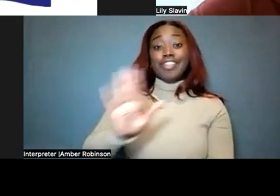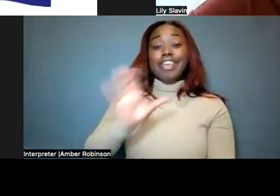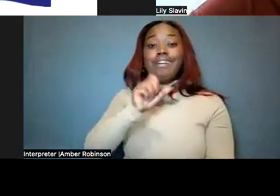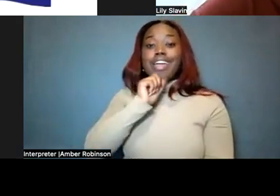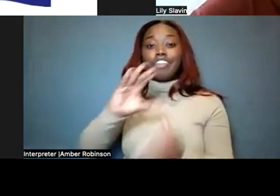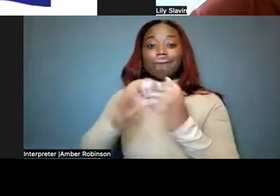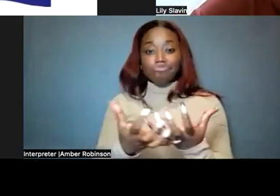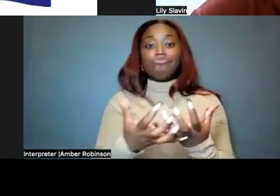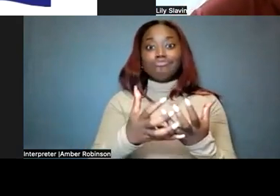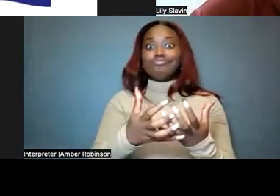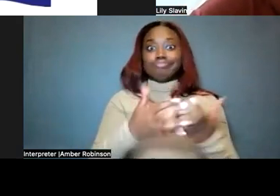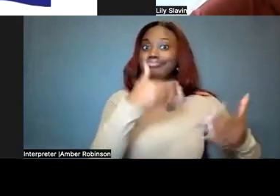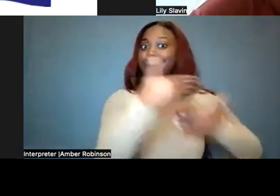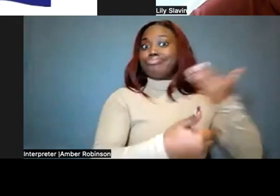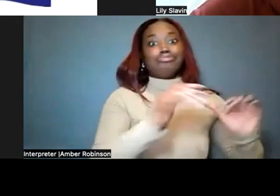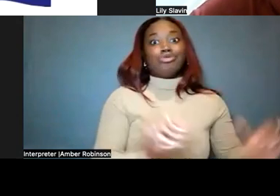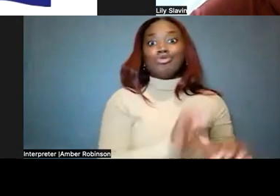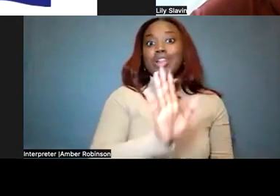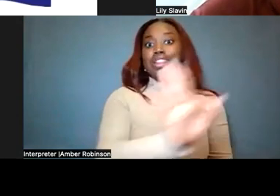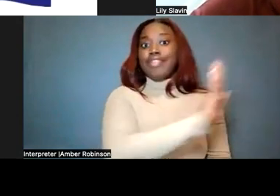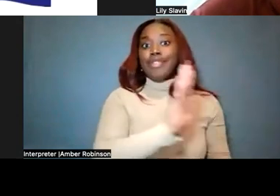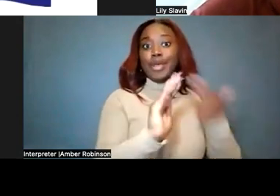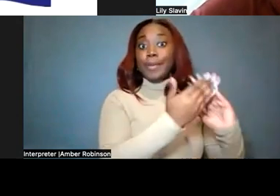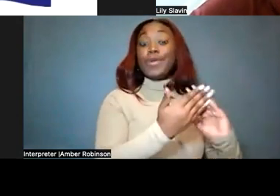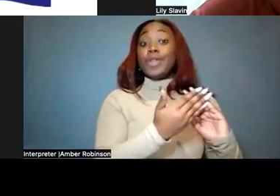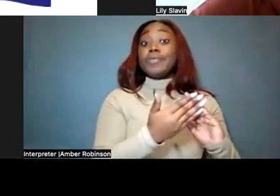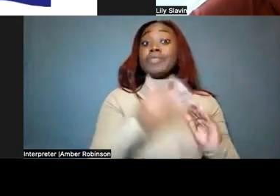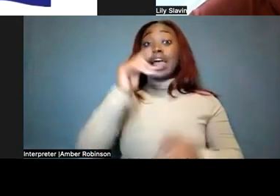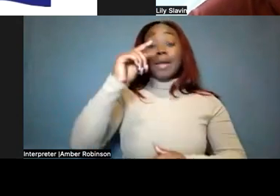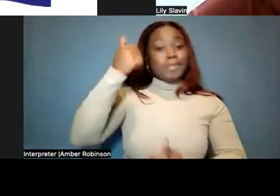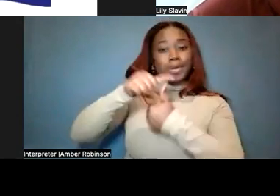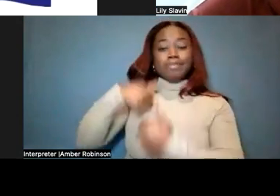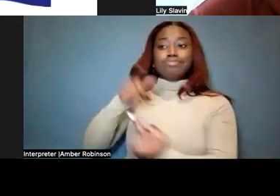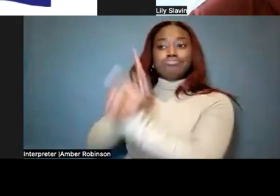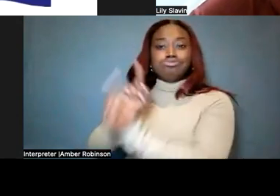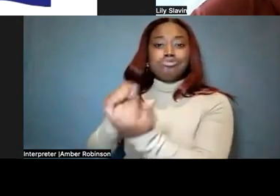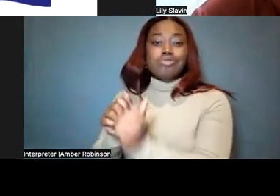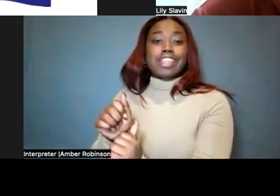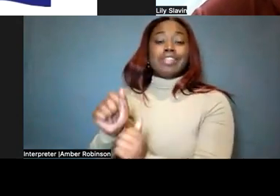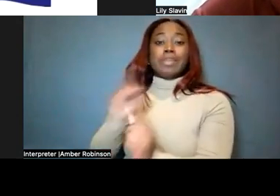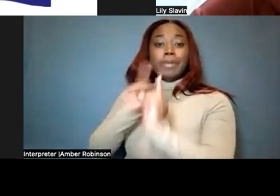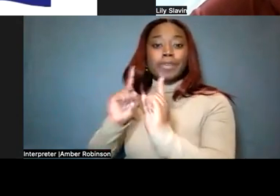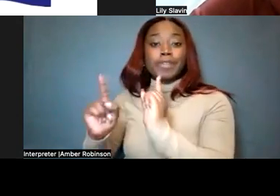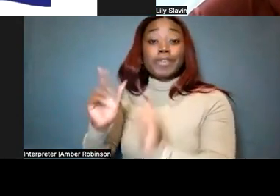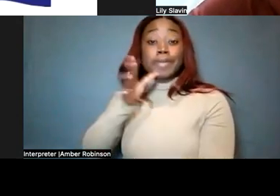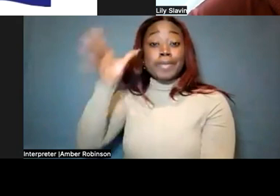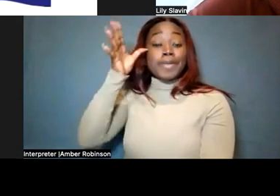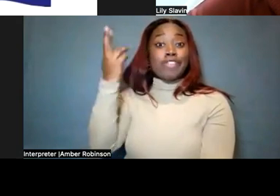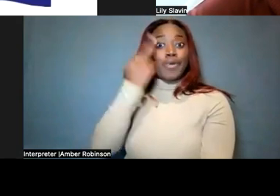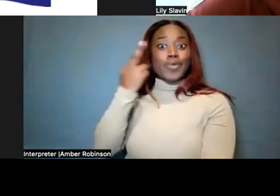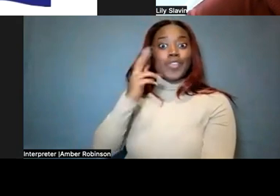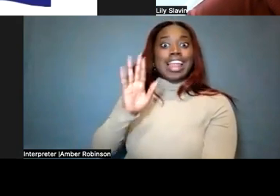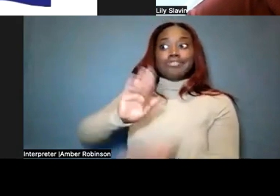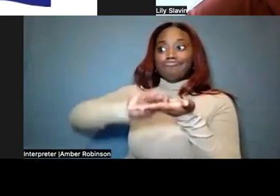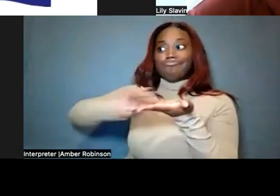doing in the community. I mean, I had parents crying when I was interviewing their young adults because they realized how marginalized they